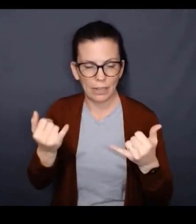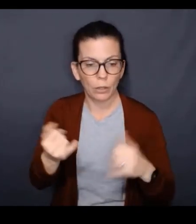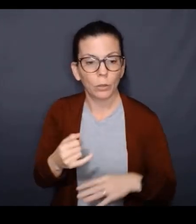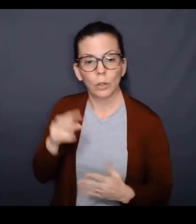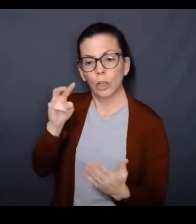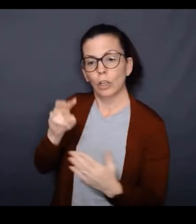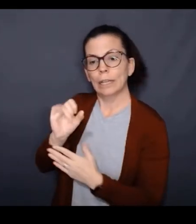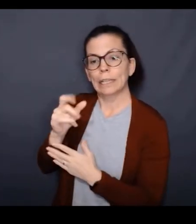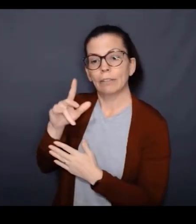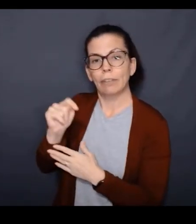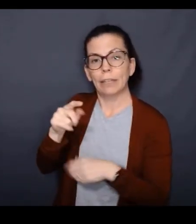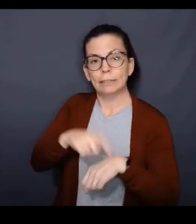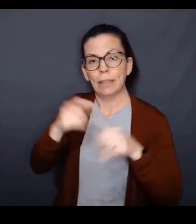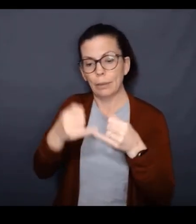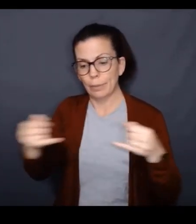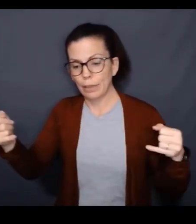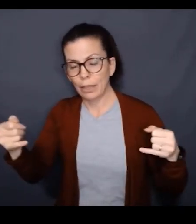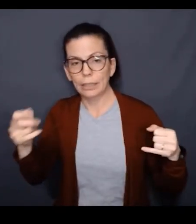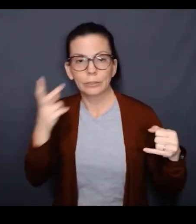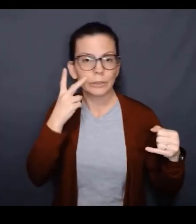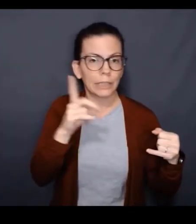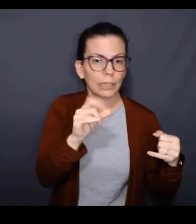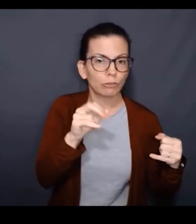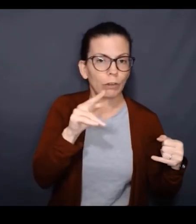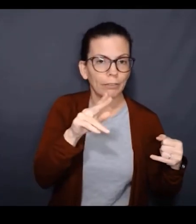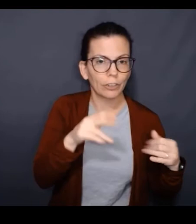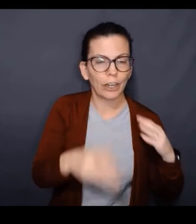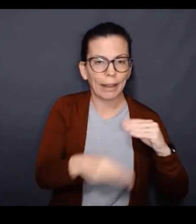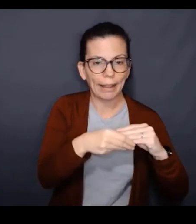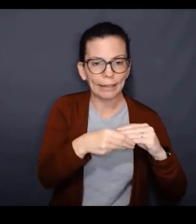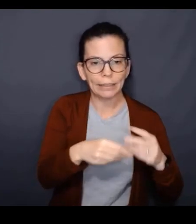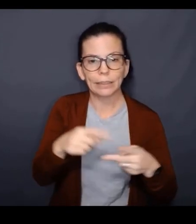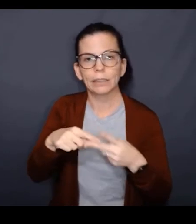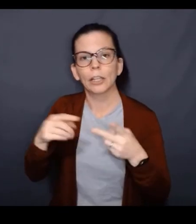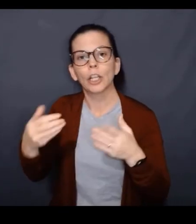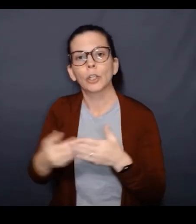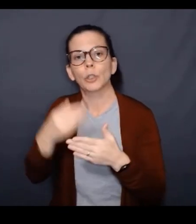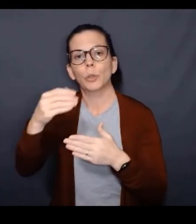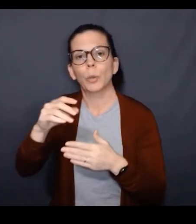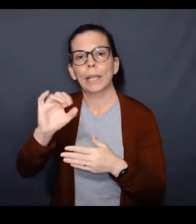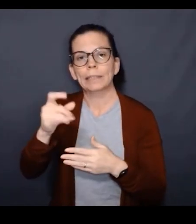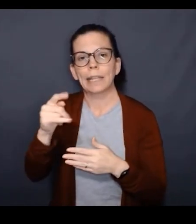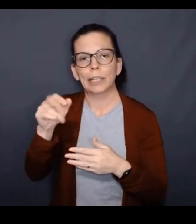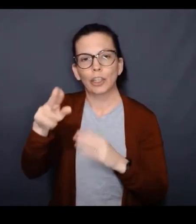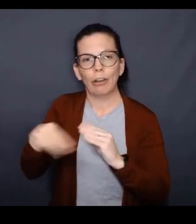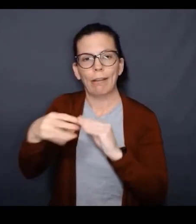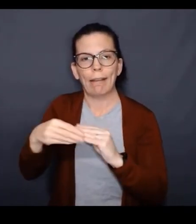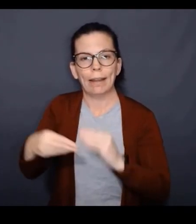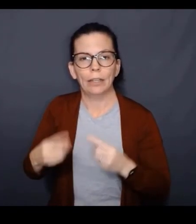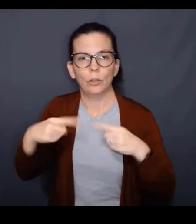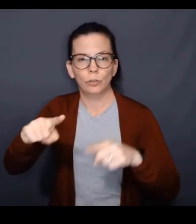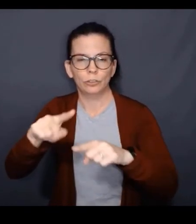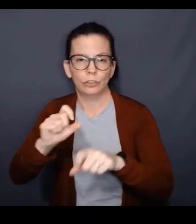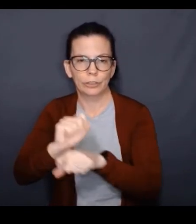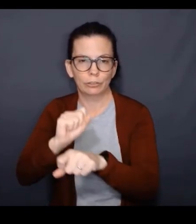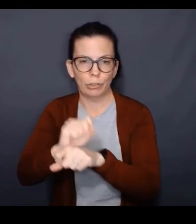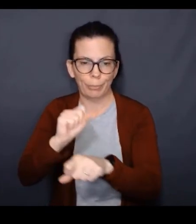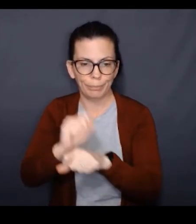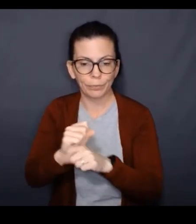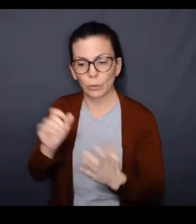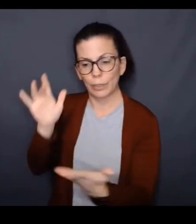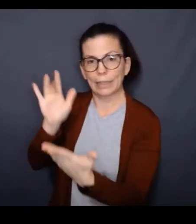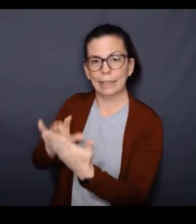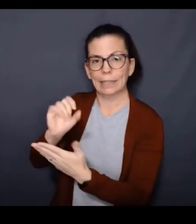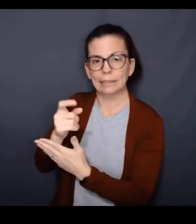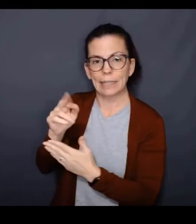20 tasks running right now. If we look at our event timeline, we can see there's the driver that got added, and new executors are getting